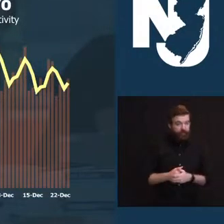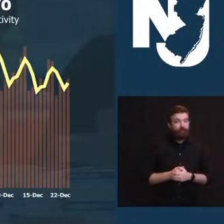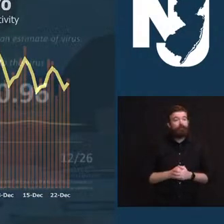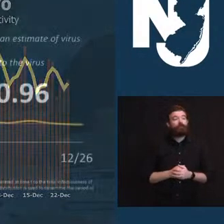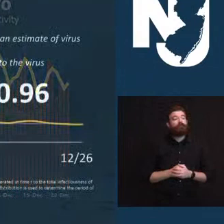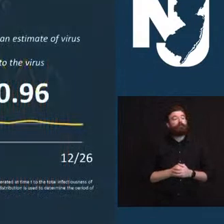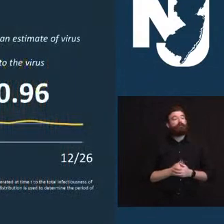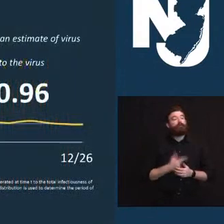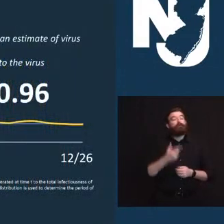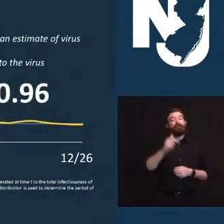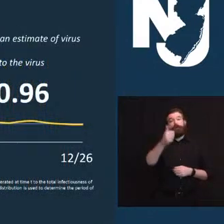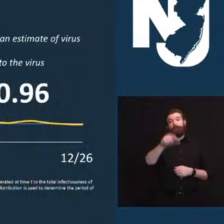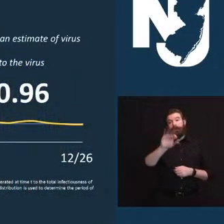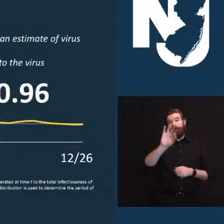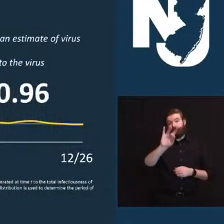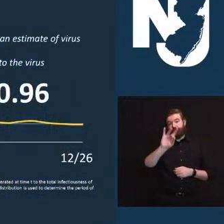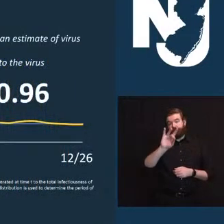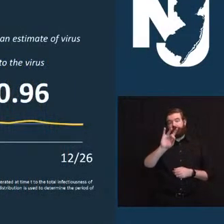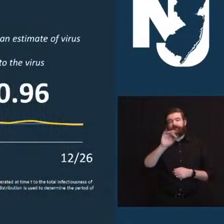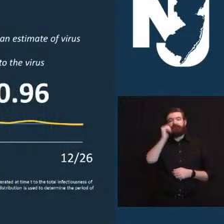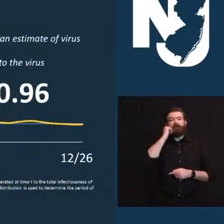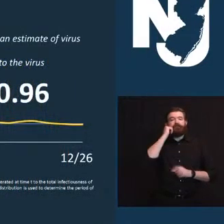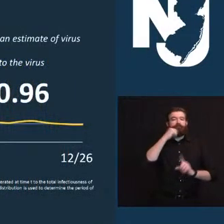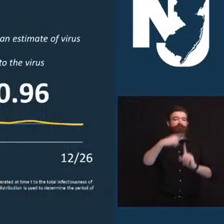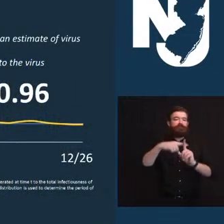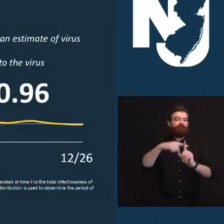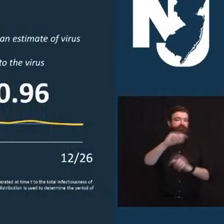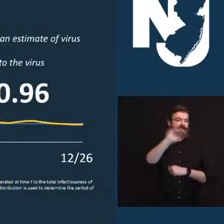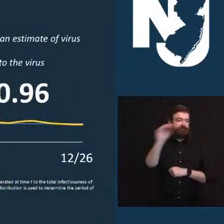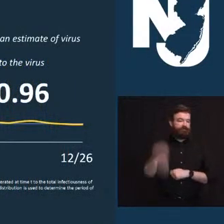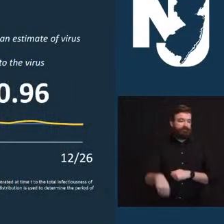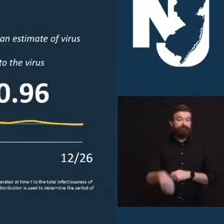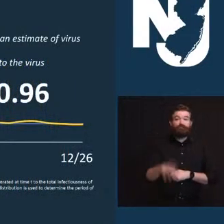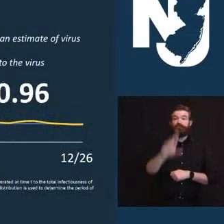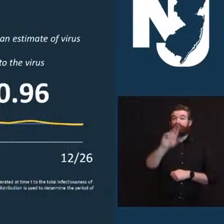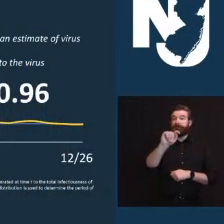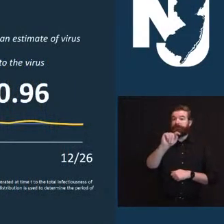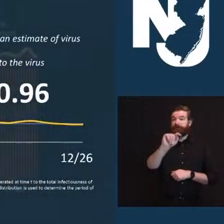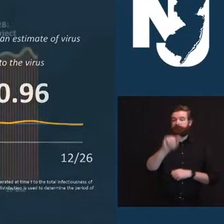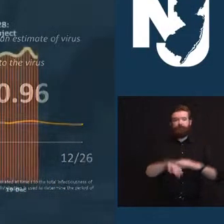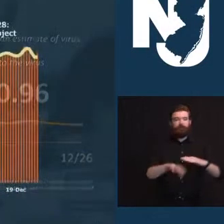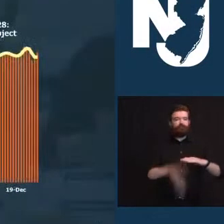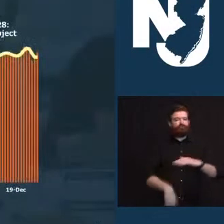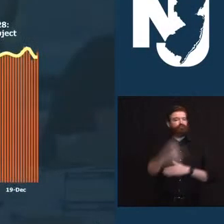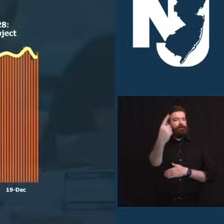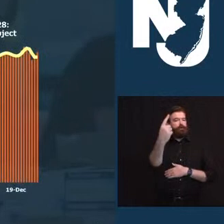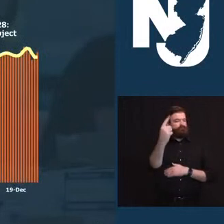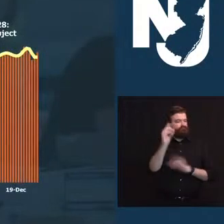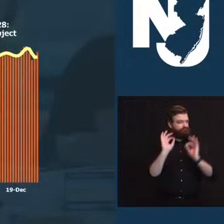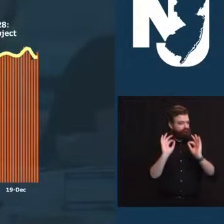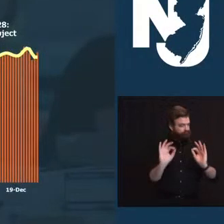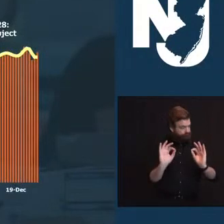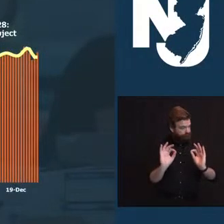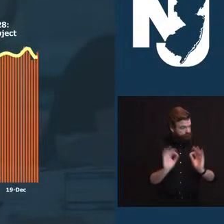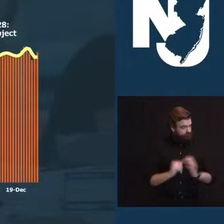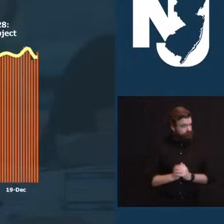Statewide rate of transmission is currently at 0.96. Across our health care networks, 3